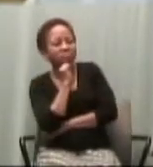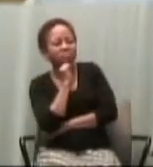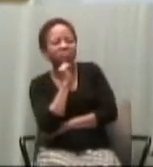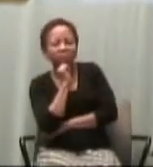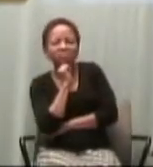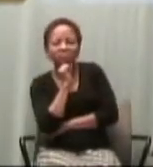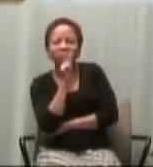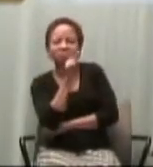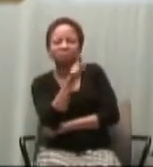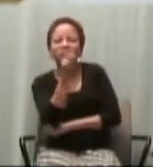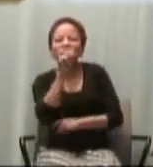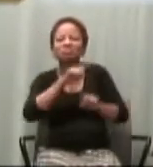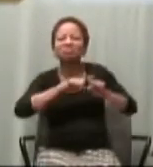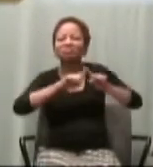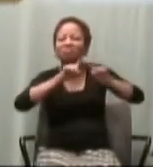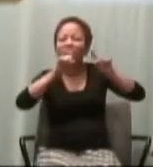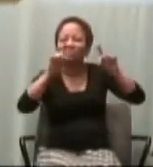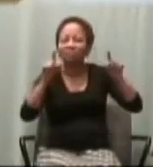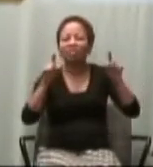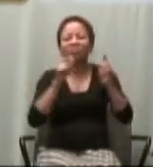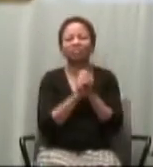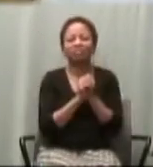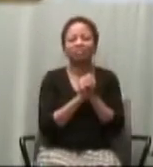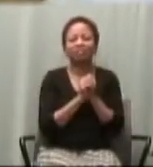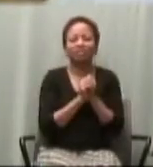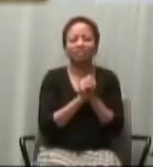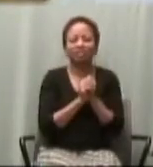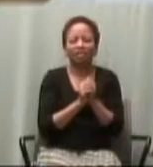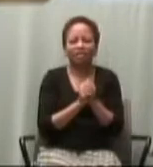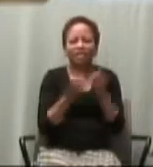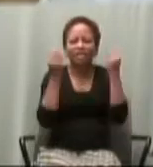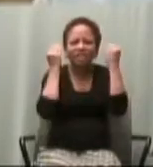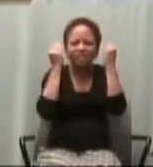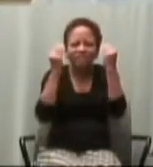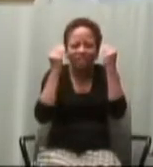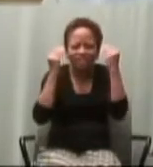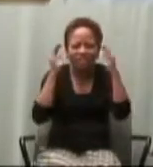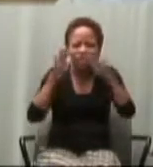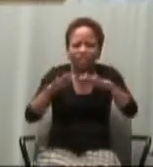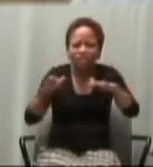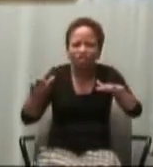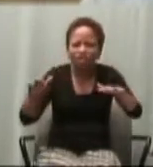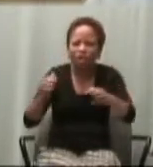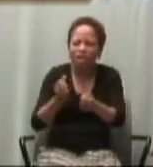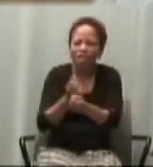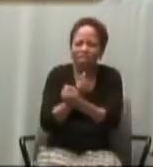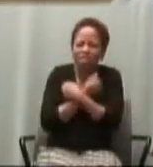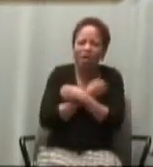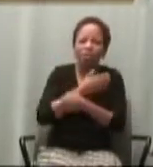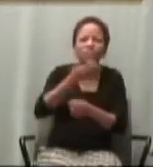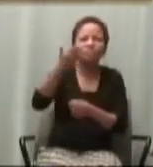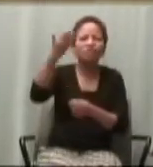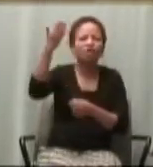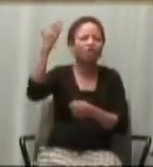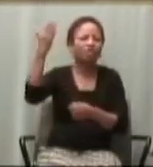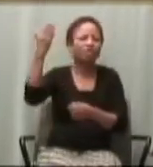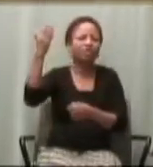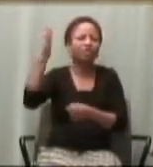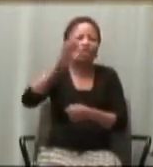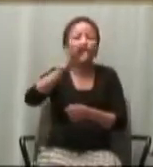know God and honor Him to love Him and serve Him. That the response of our day begins and end